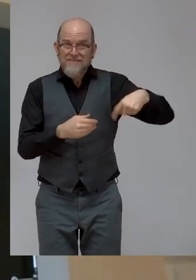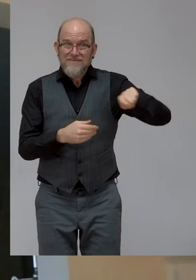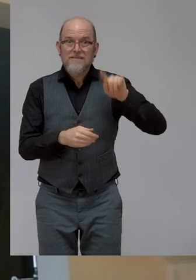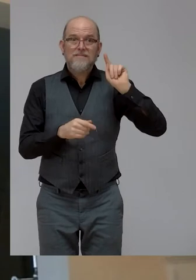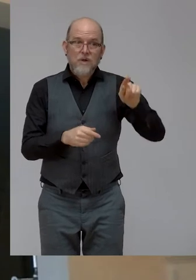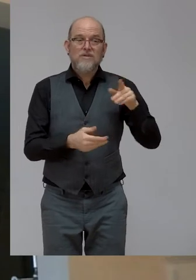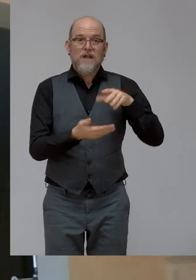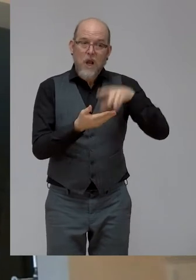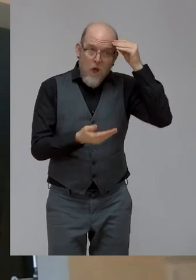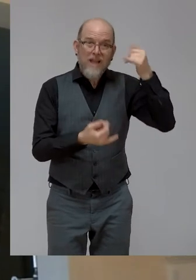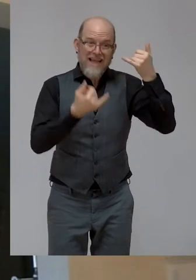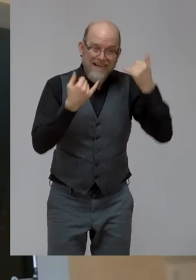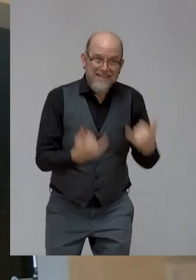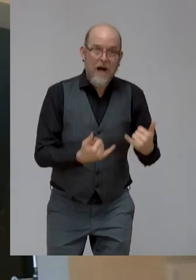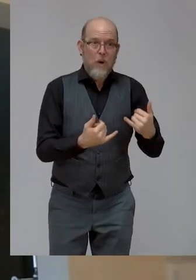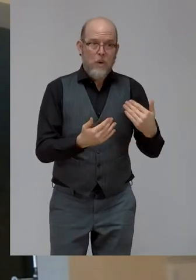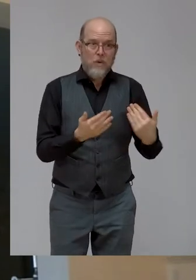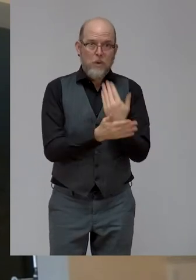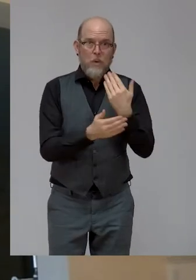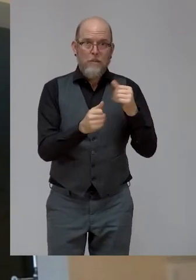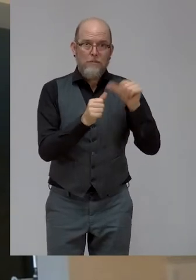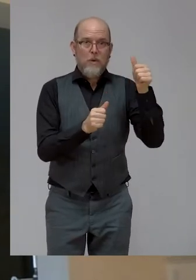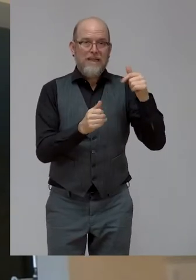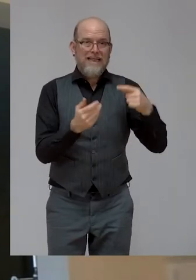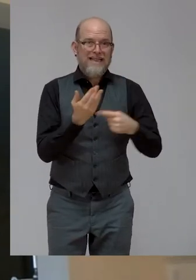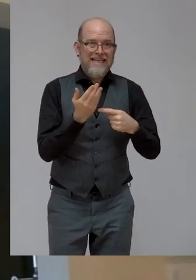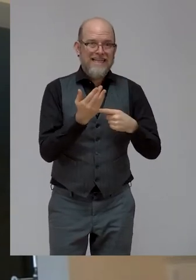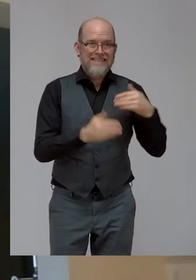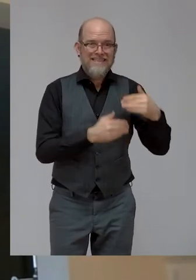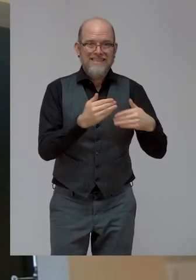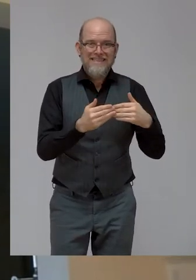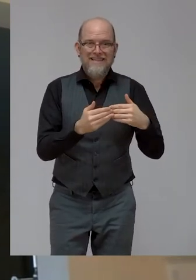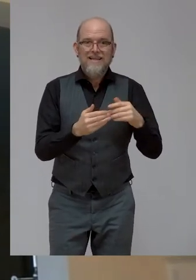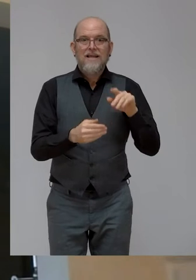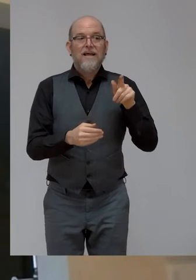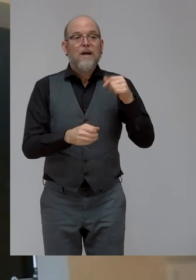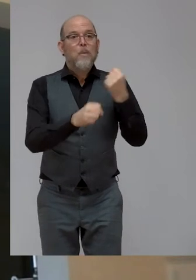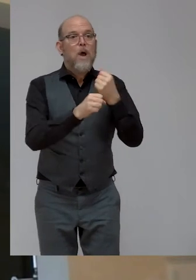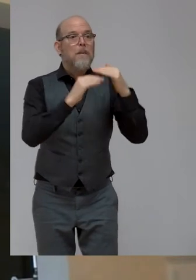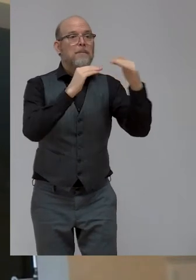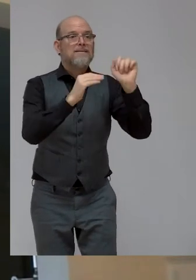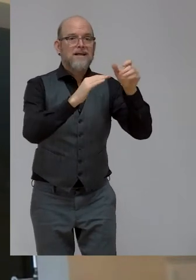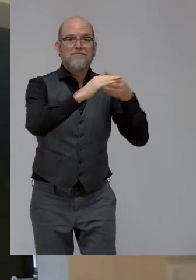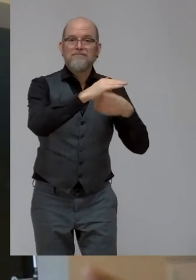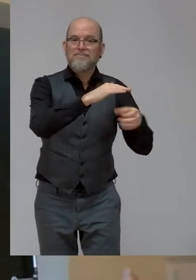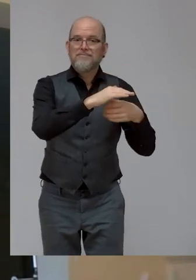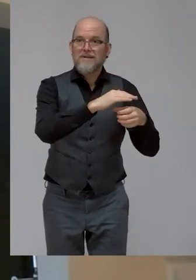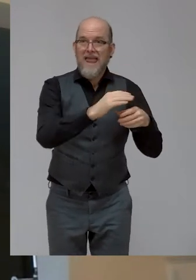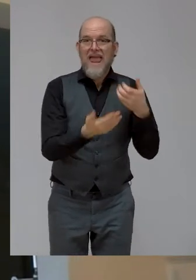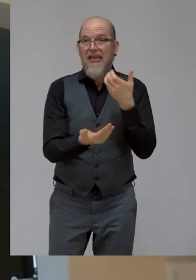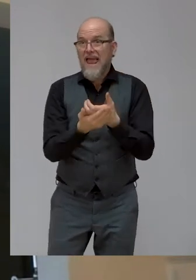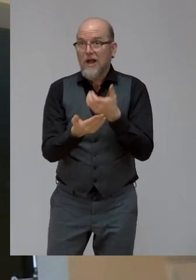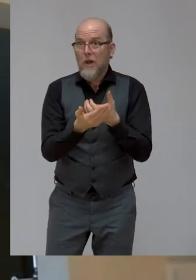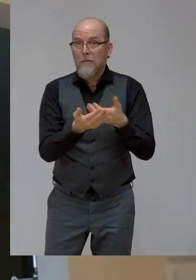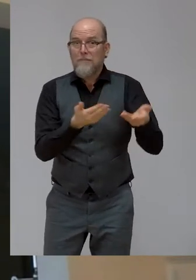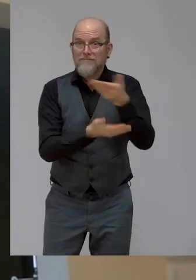of this new economy. So I think for me that's an important piece, making sure that there is the demand side as well as